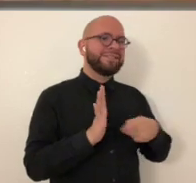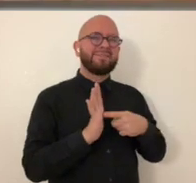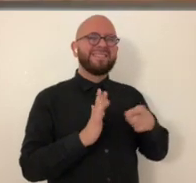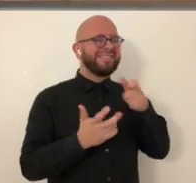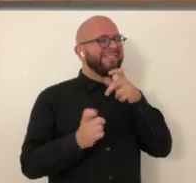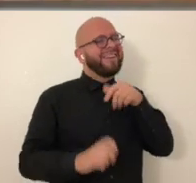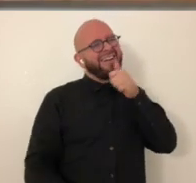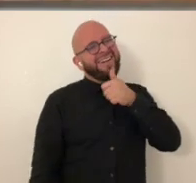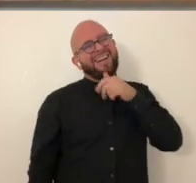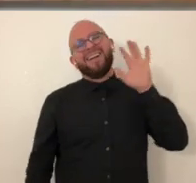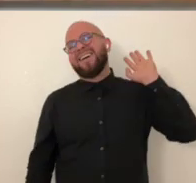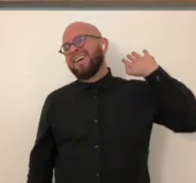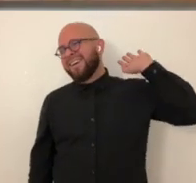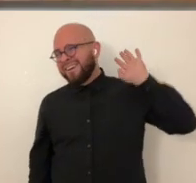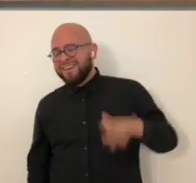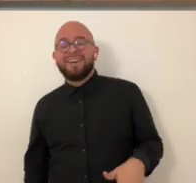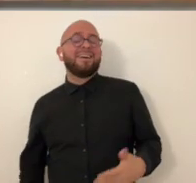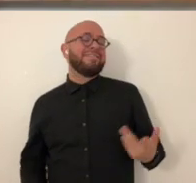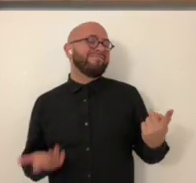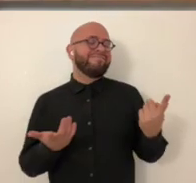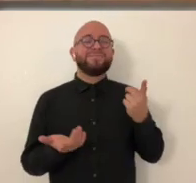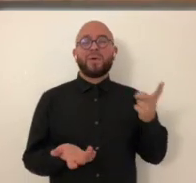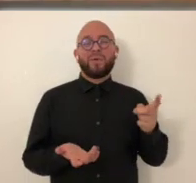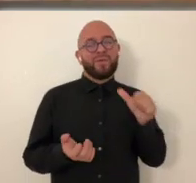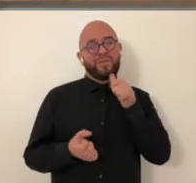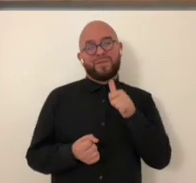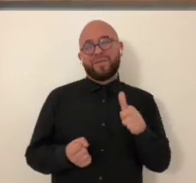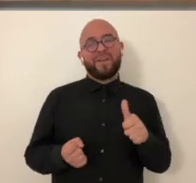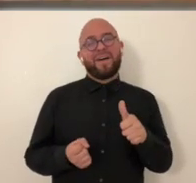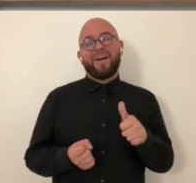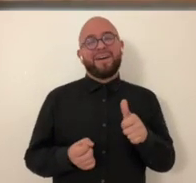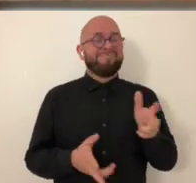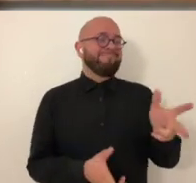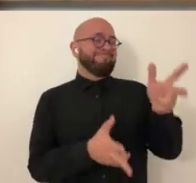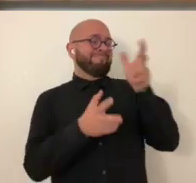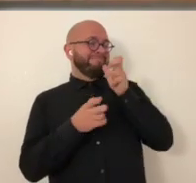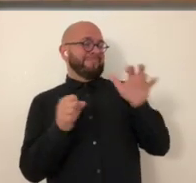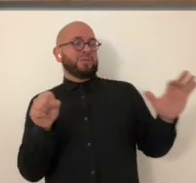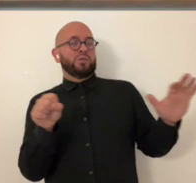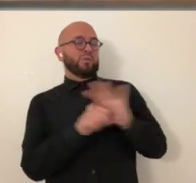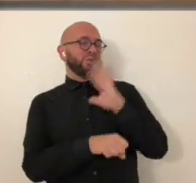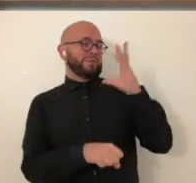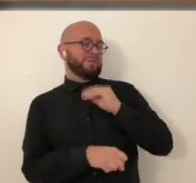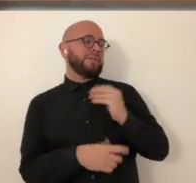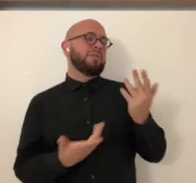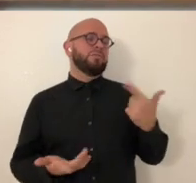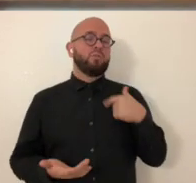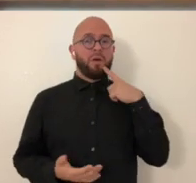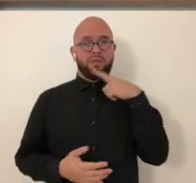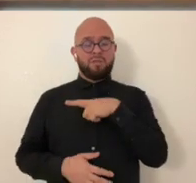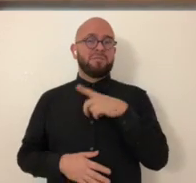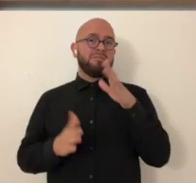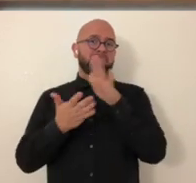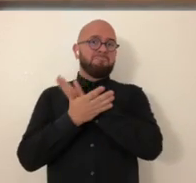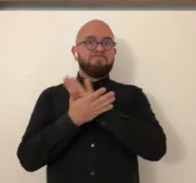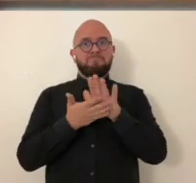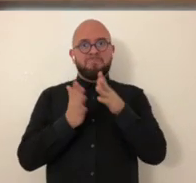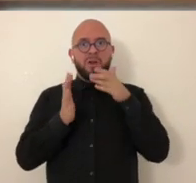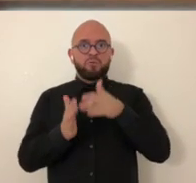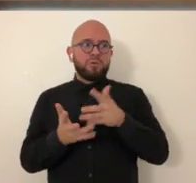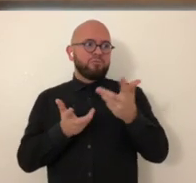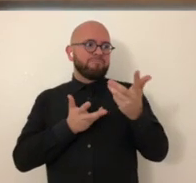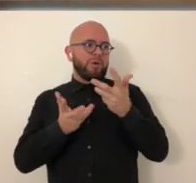sometimes i do it sometimes it doesn't sometimes they won't want to deal with it um and they're just not getting the full experience